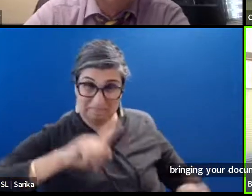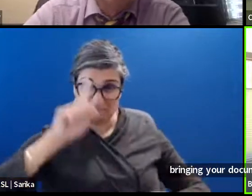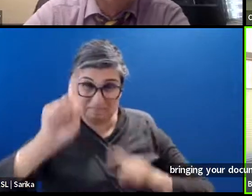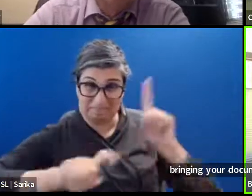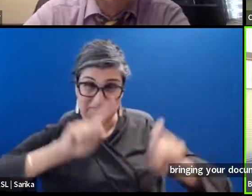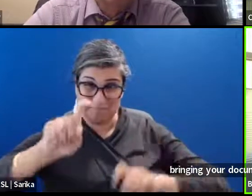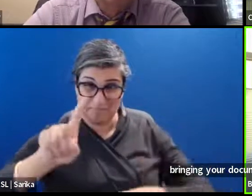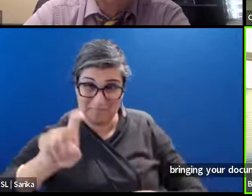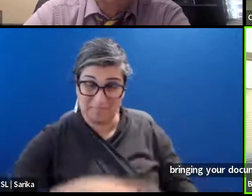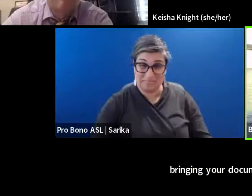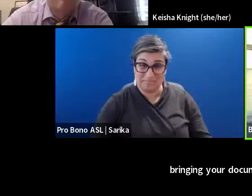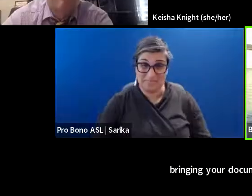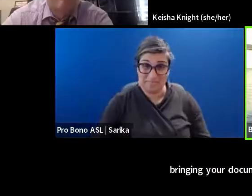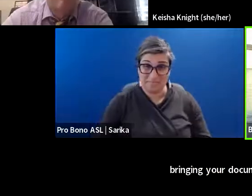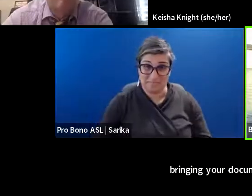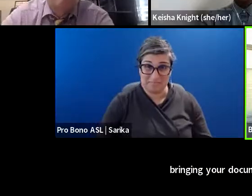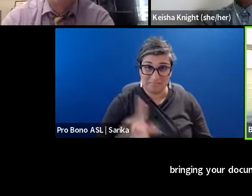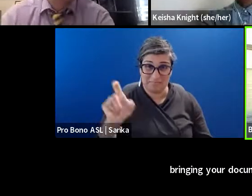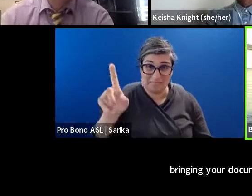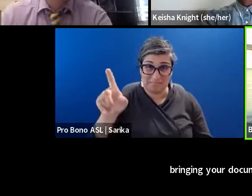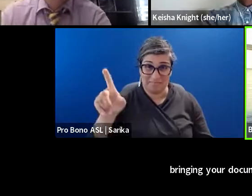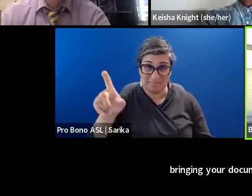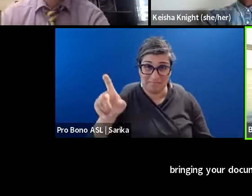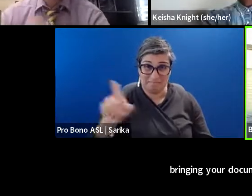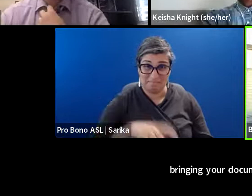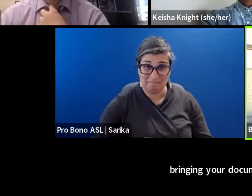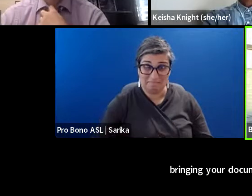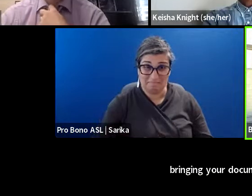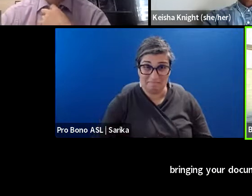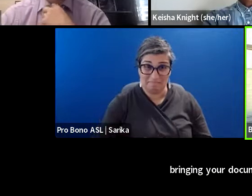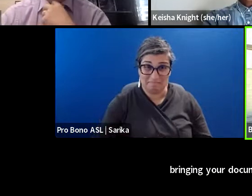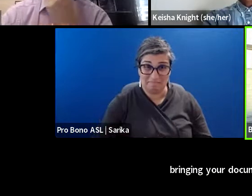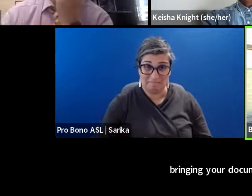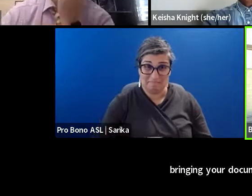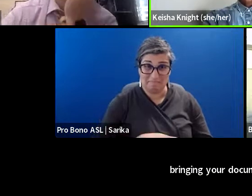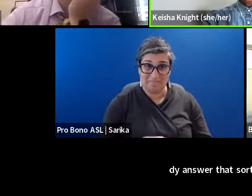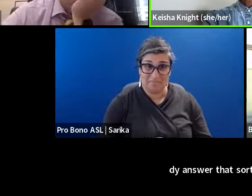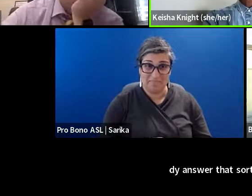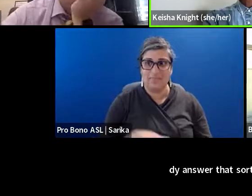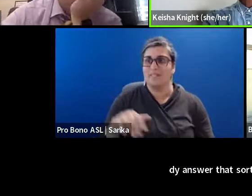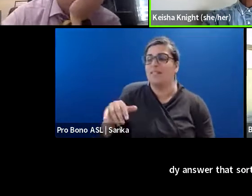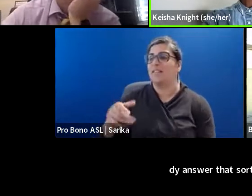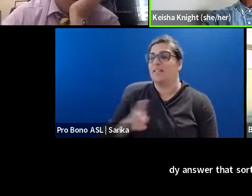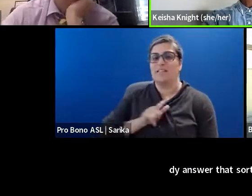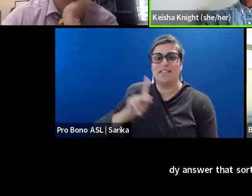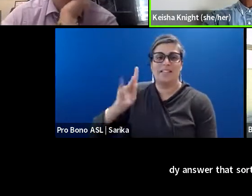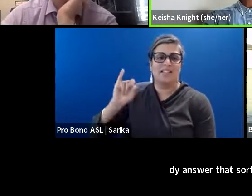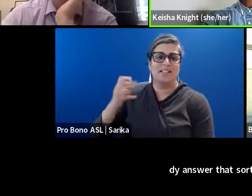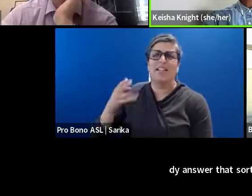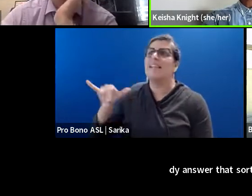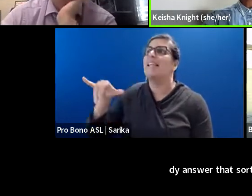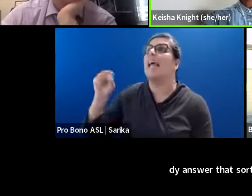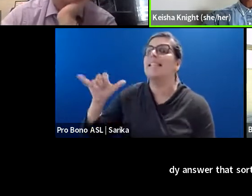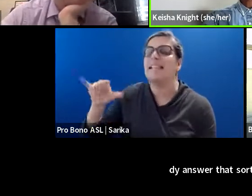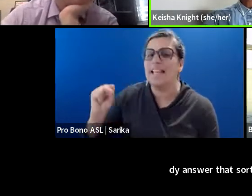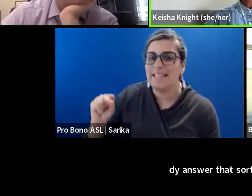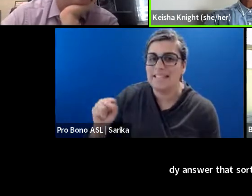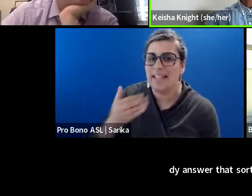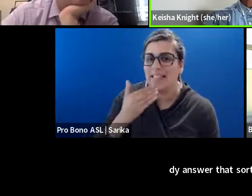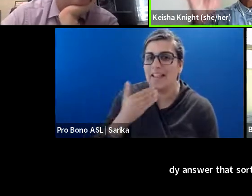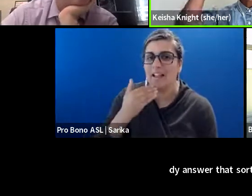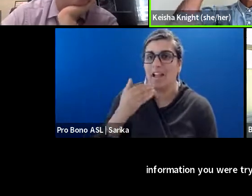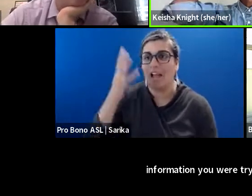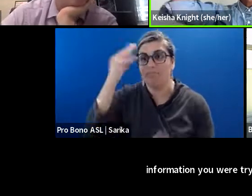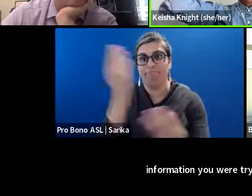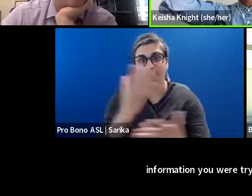sort of in some of the information you were trying to get to Keisha? Yeah, no, thank you. And also just, uh, let everyone